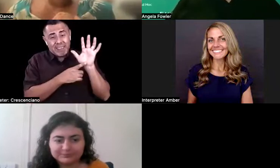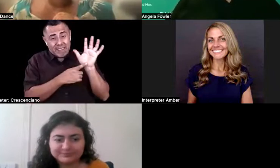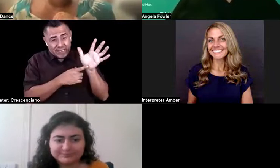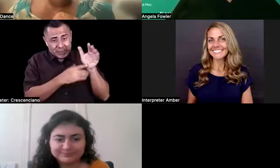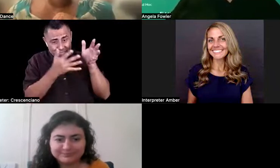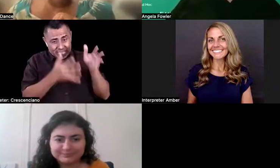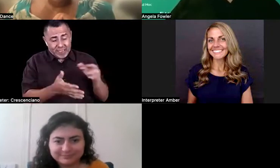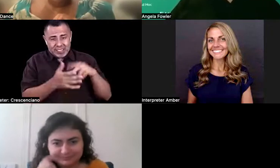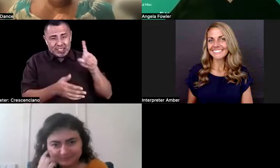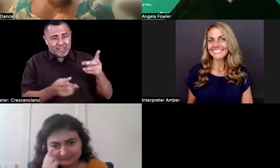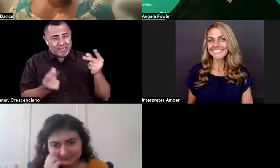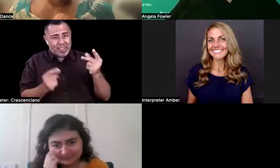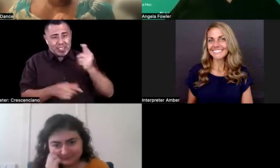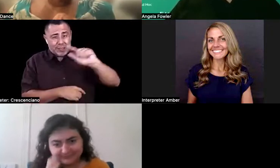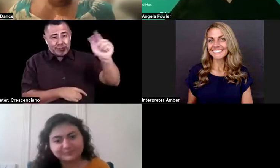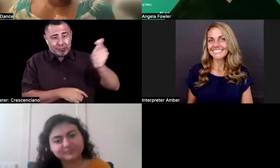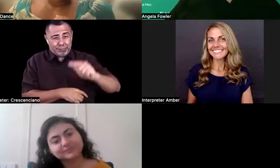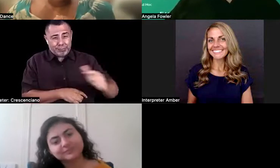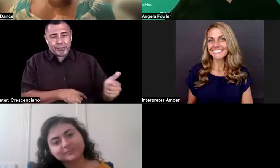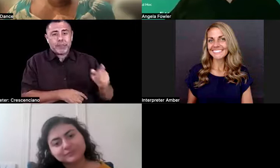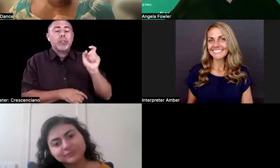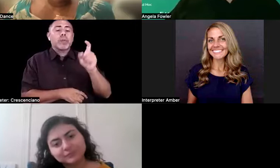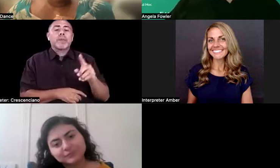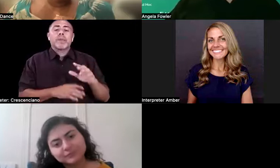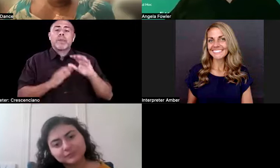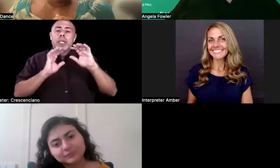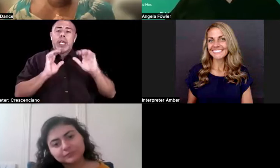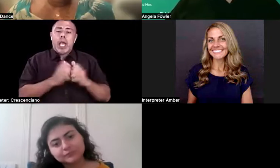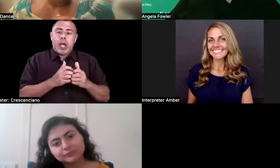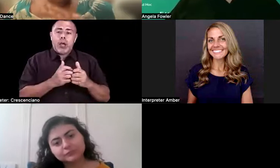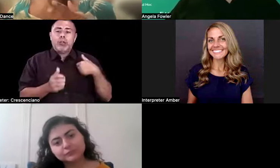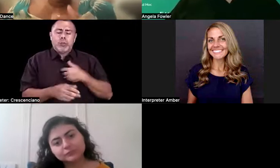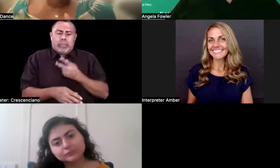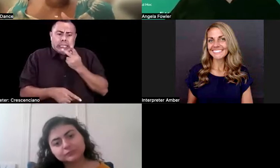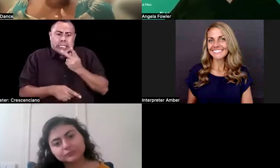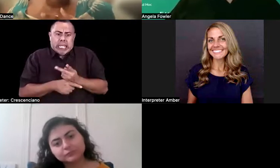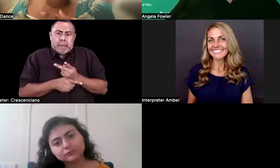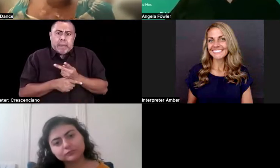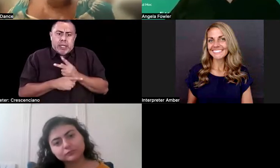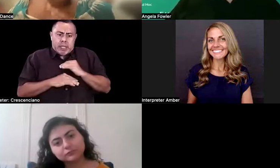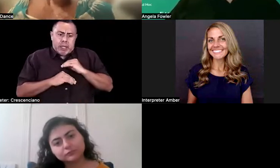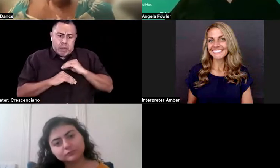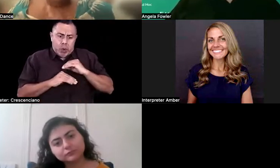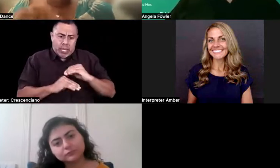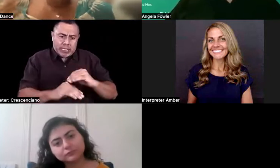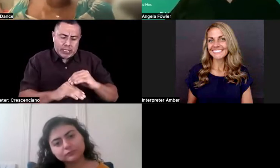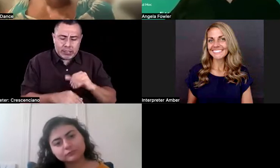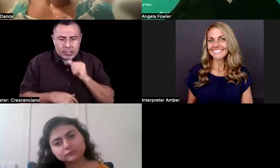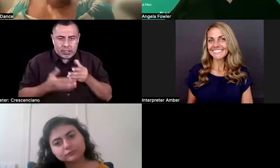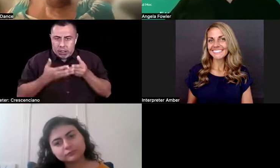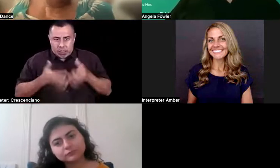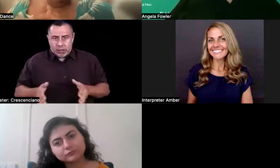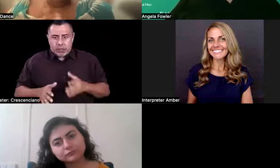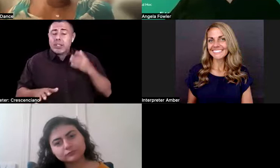The question is, how do we not lose this momentum after national disability employment